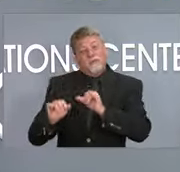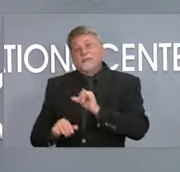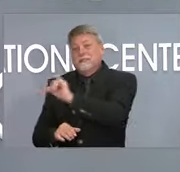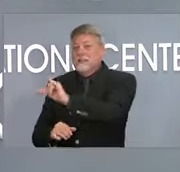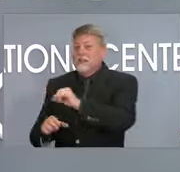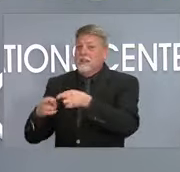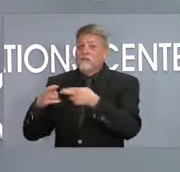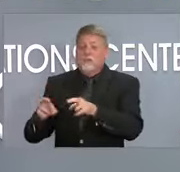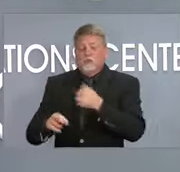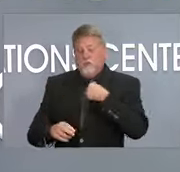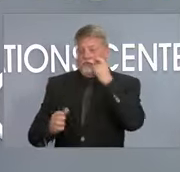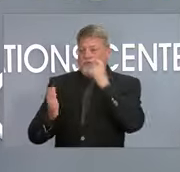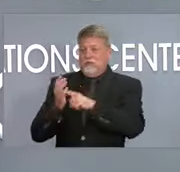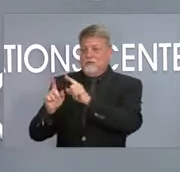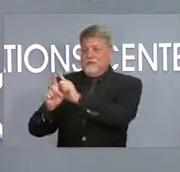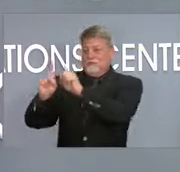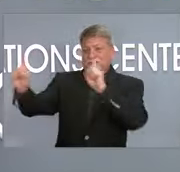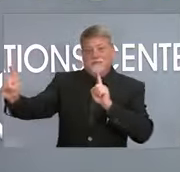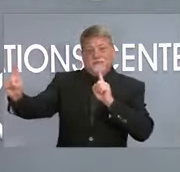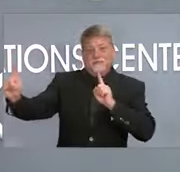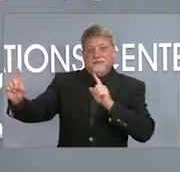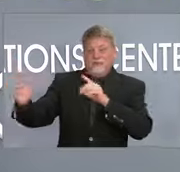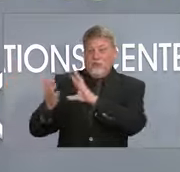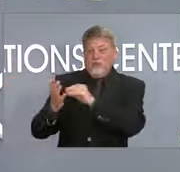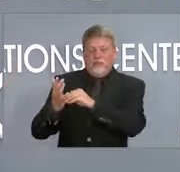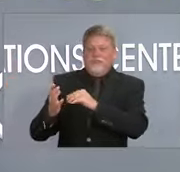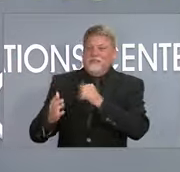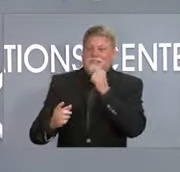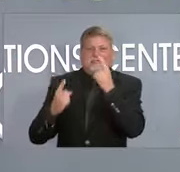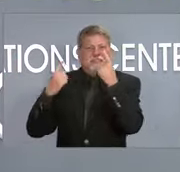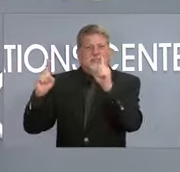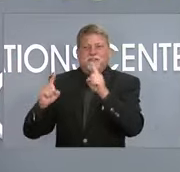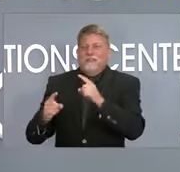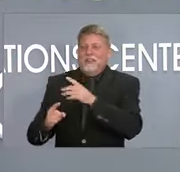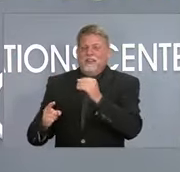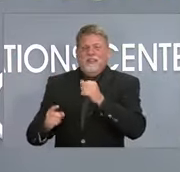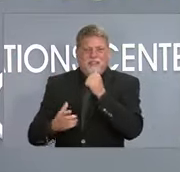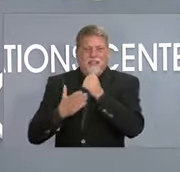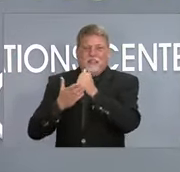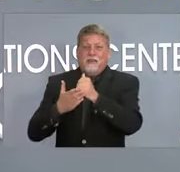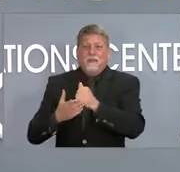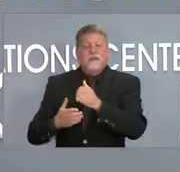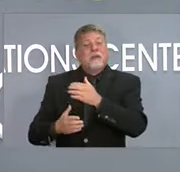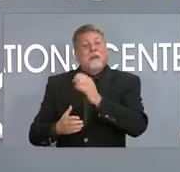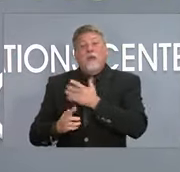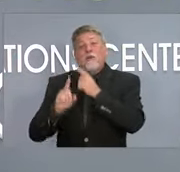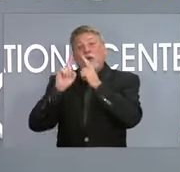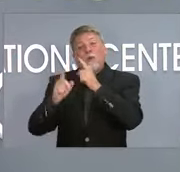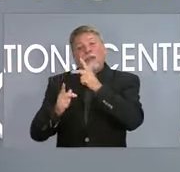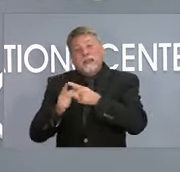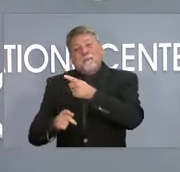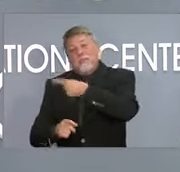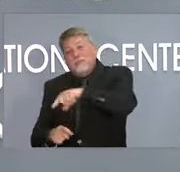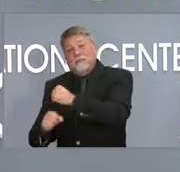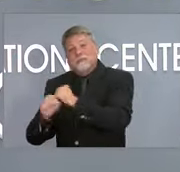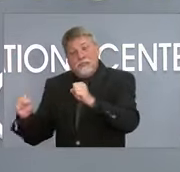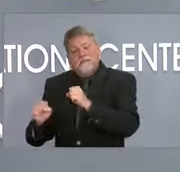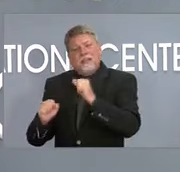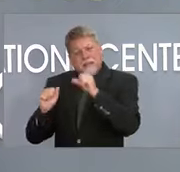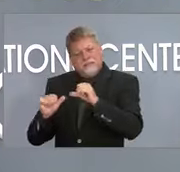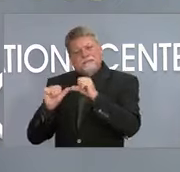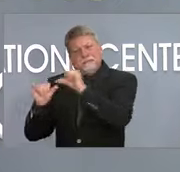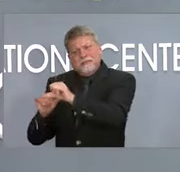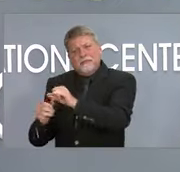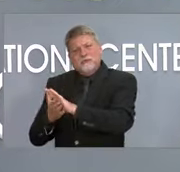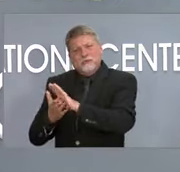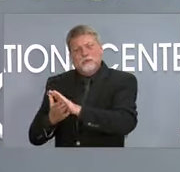and if we take the steps to keep them safe, we can keep them there the rest of school year. The parents I've spoken with, first and foremost, make it clear they